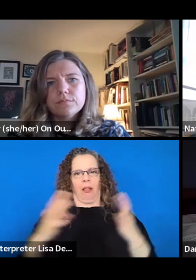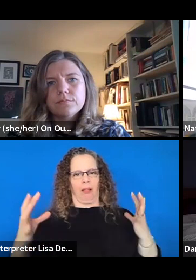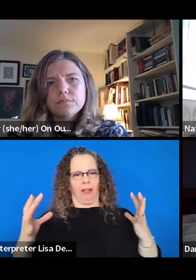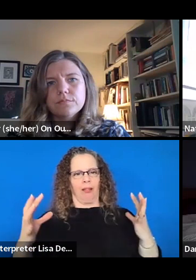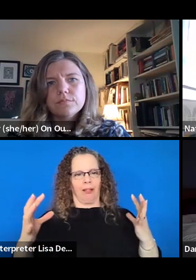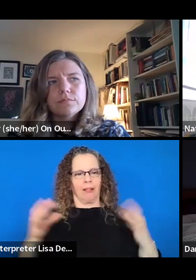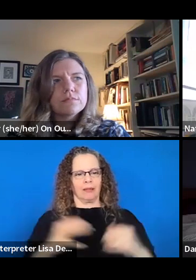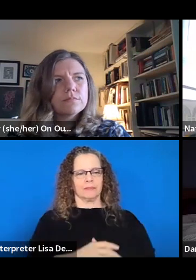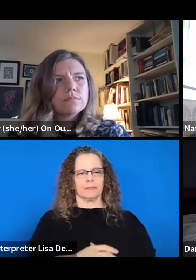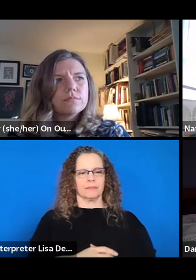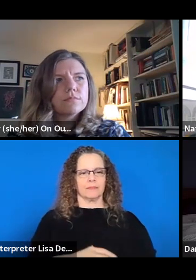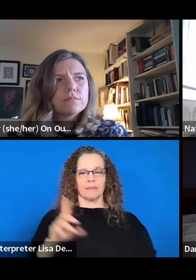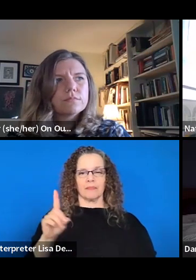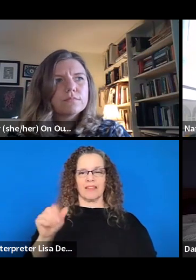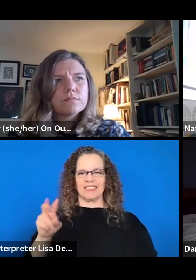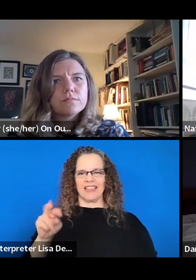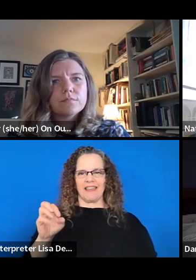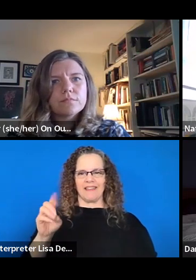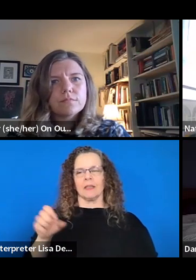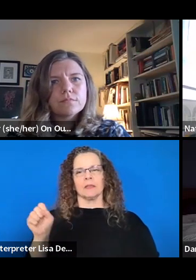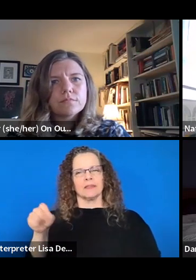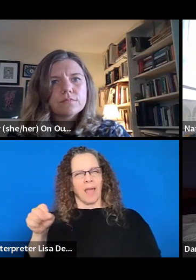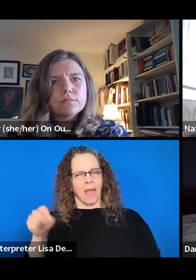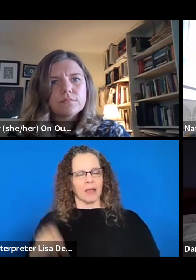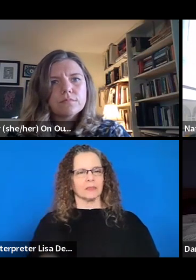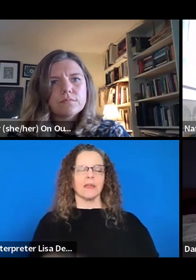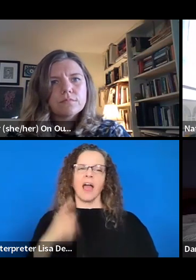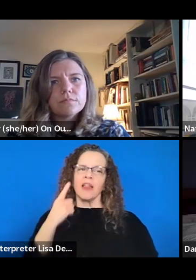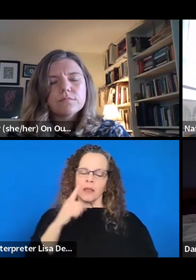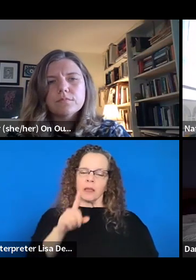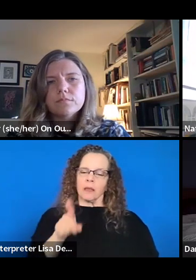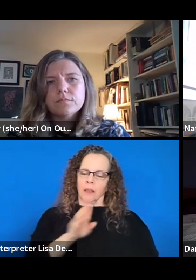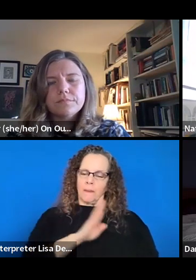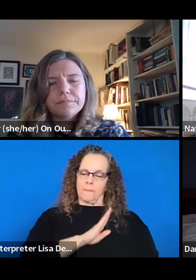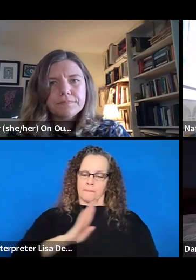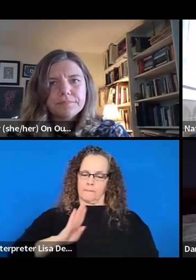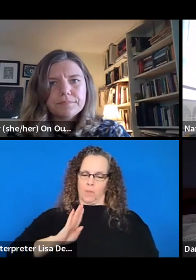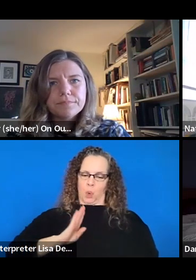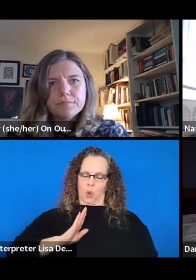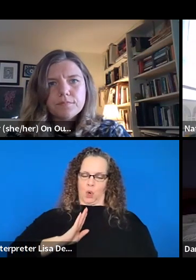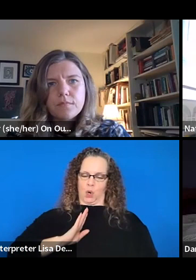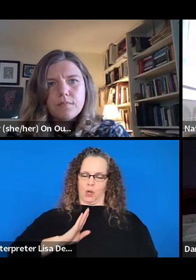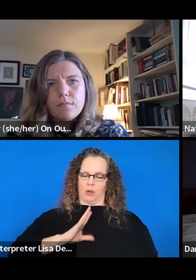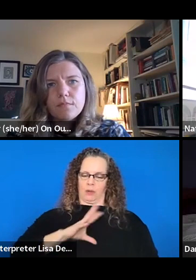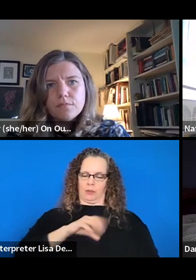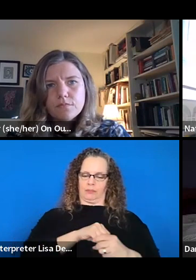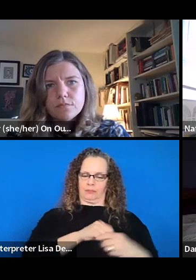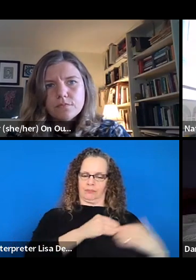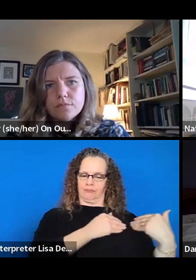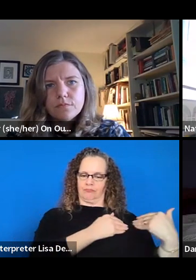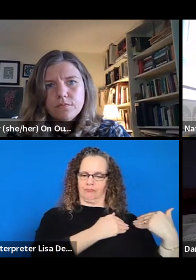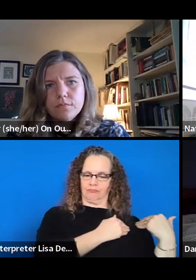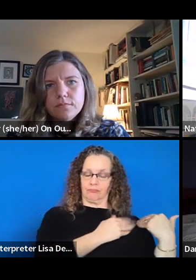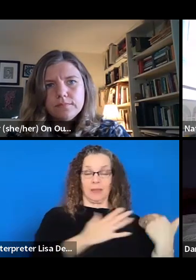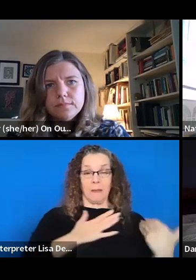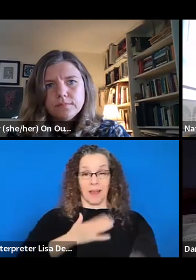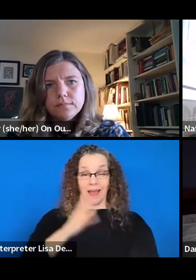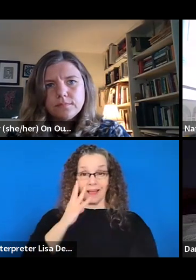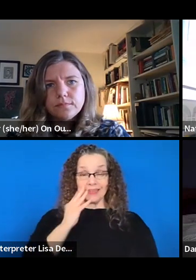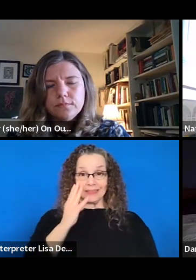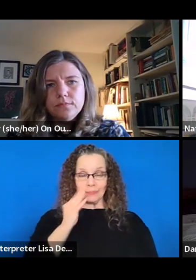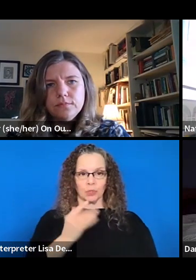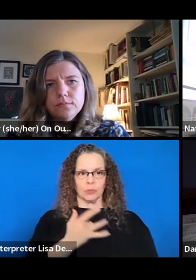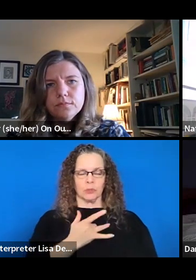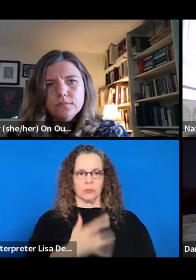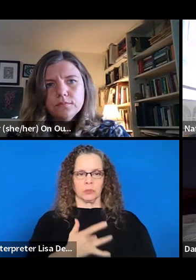You know, I think that the question of board accountability is really interesting, because I think, at least in my experience, that often boils down to a board